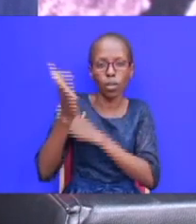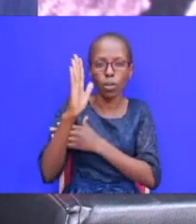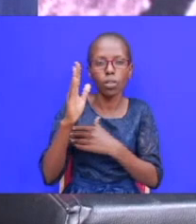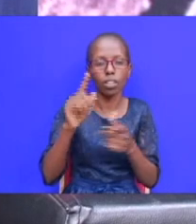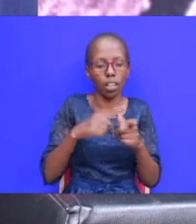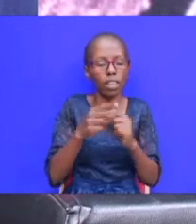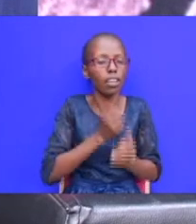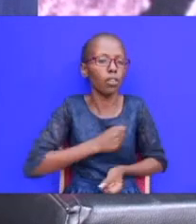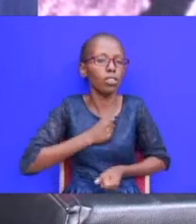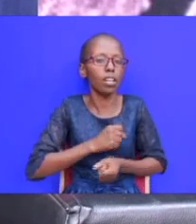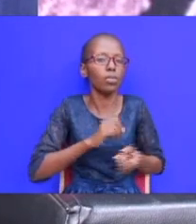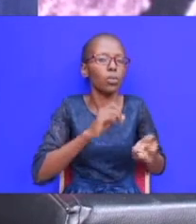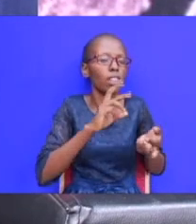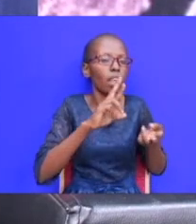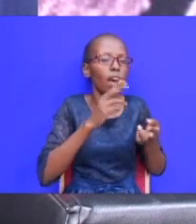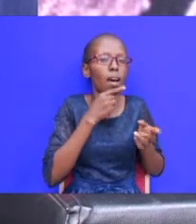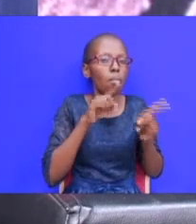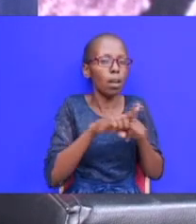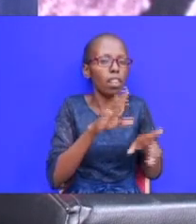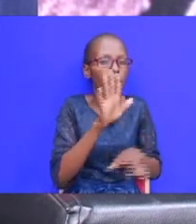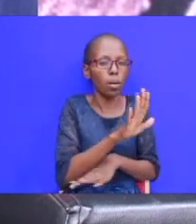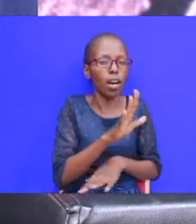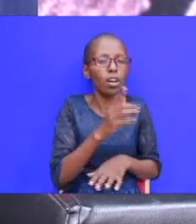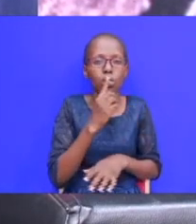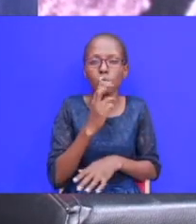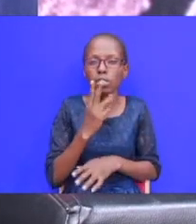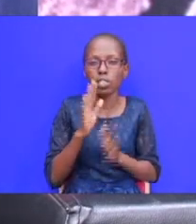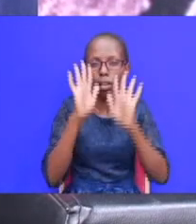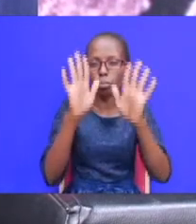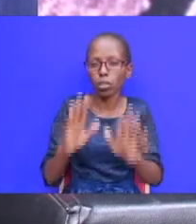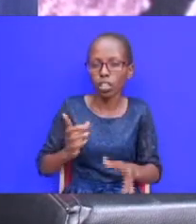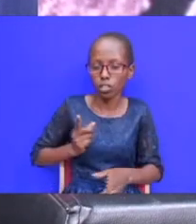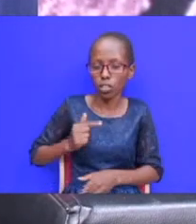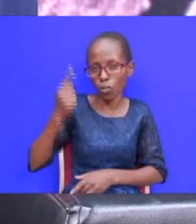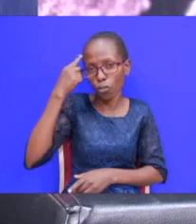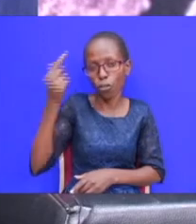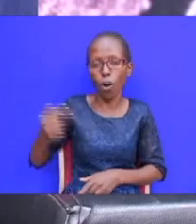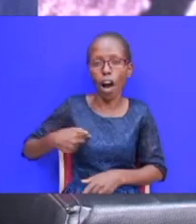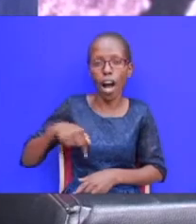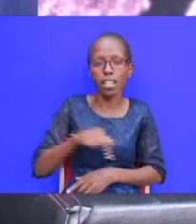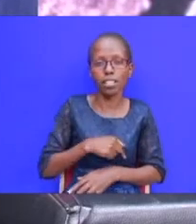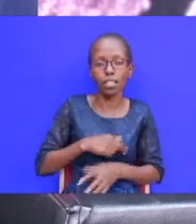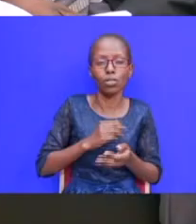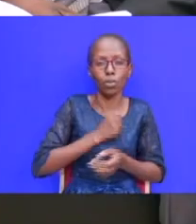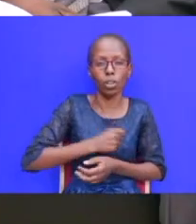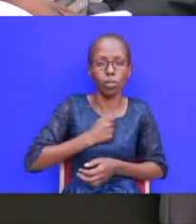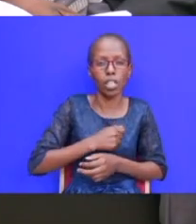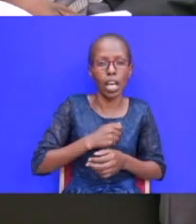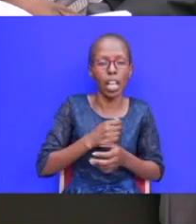brother it is also important beloved viewer that we reconcile the word the word of god says that the lord says revenge is whose